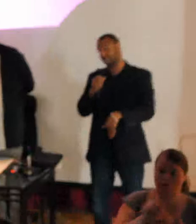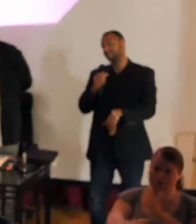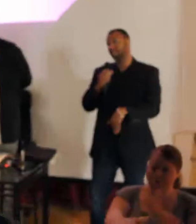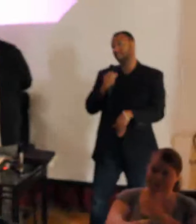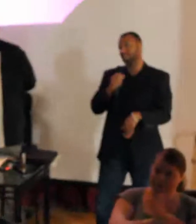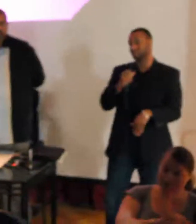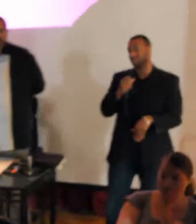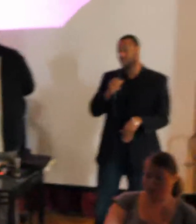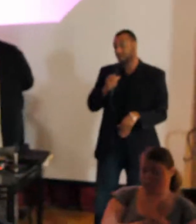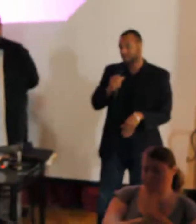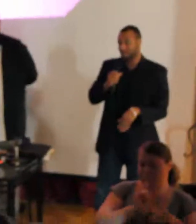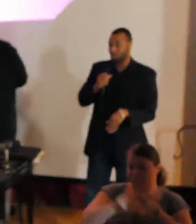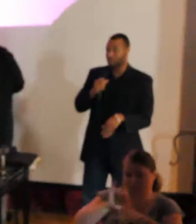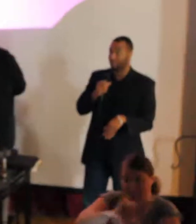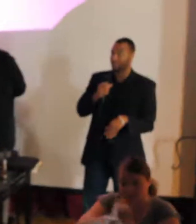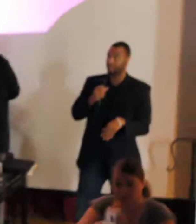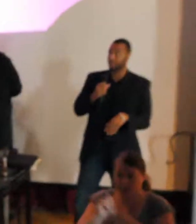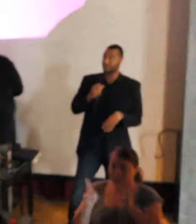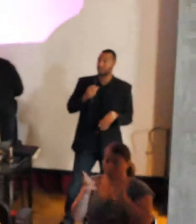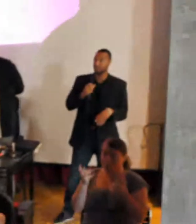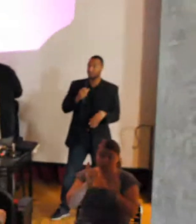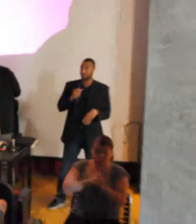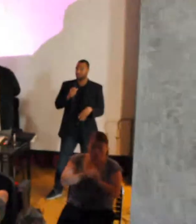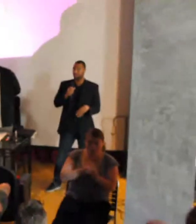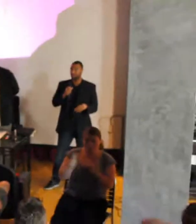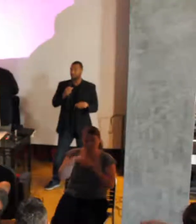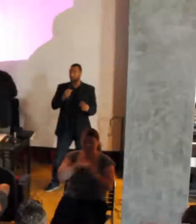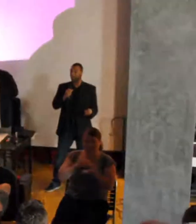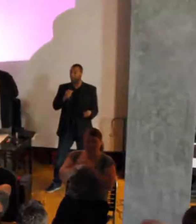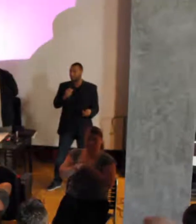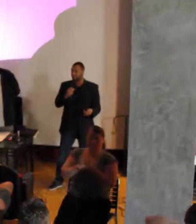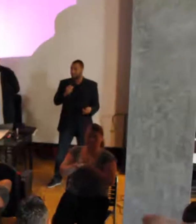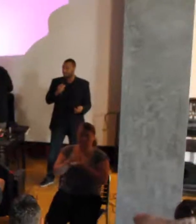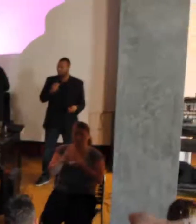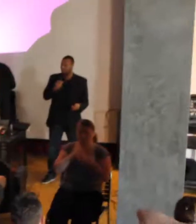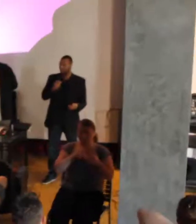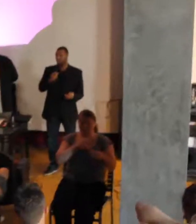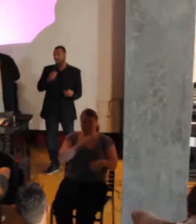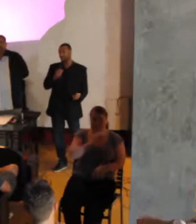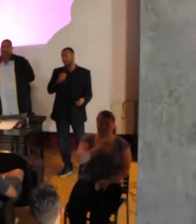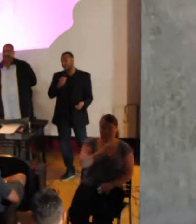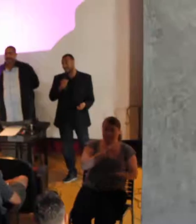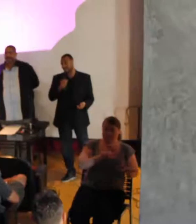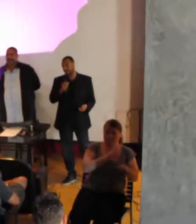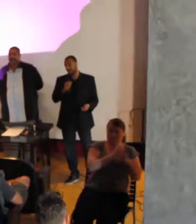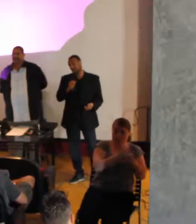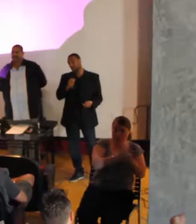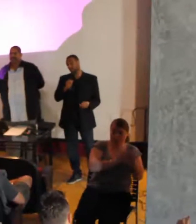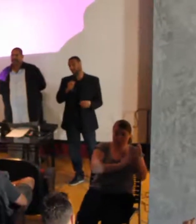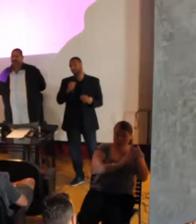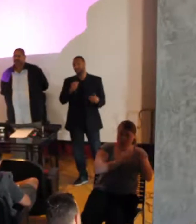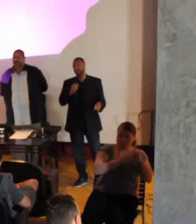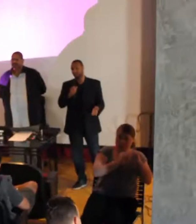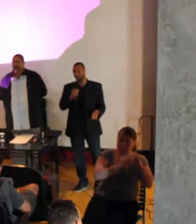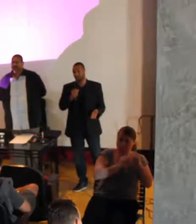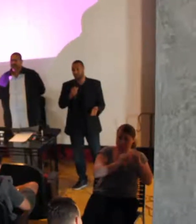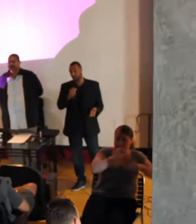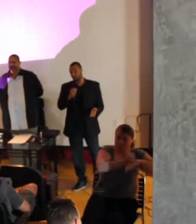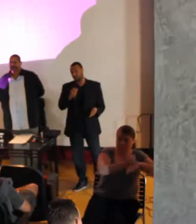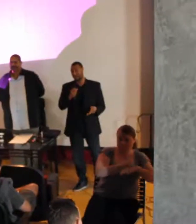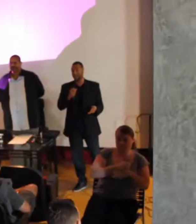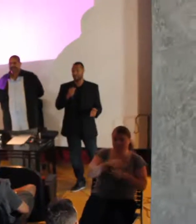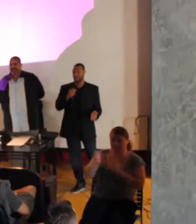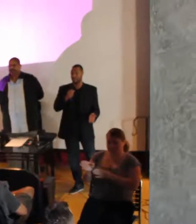who want to get into the industries. We've been in operation Cinevision for three years, the BFMG for a year and a half. We've worked with the Miami Film